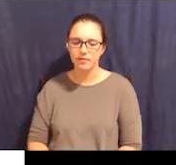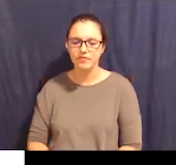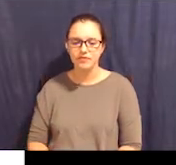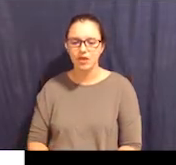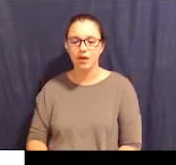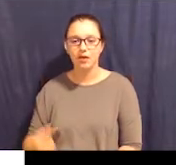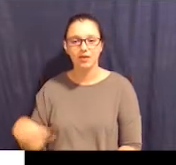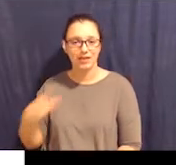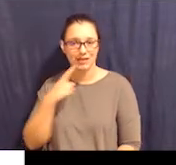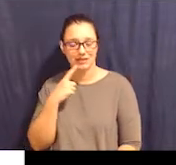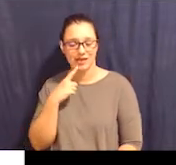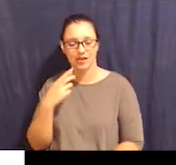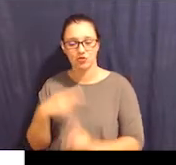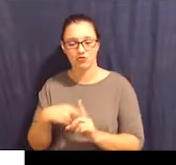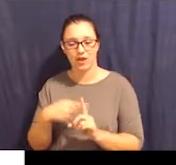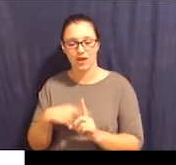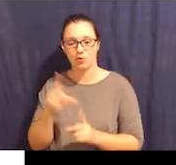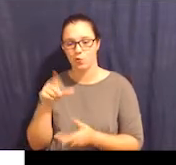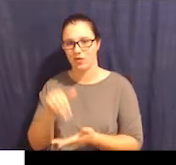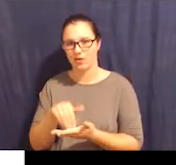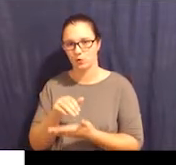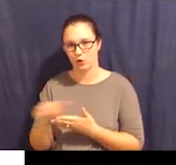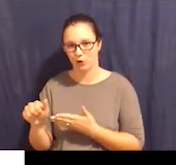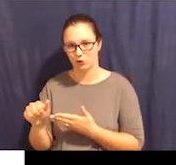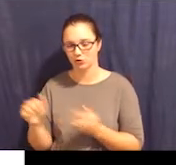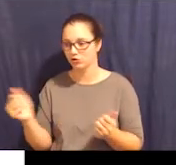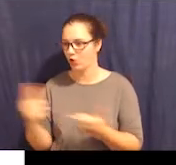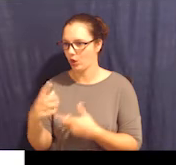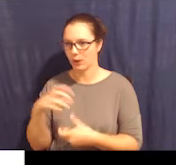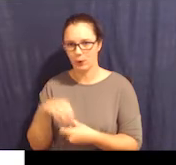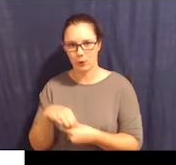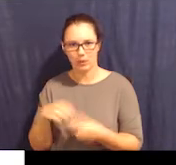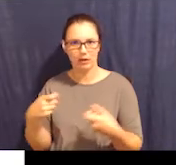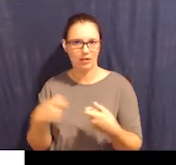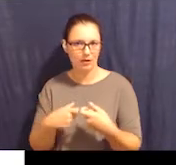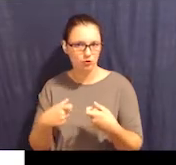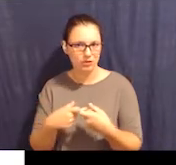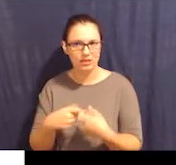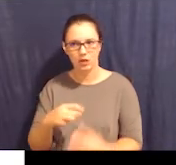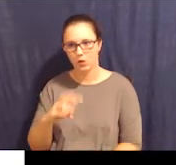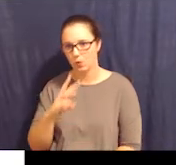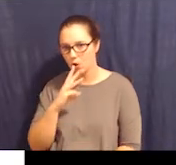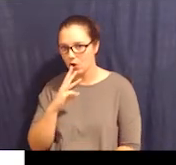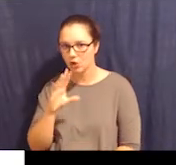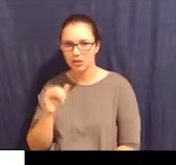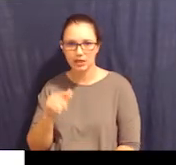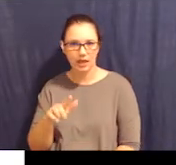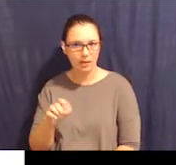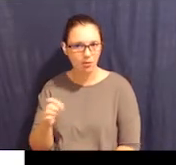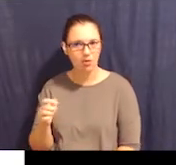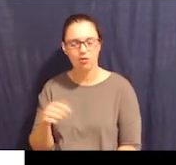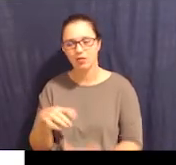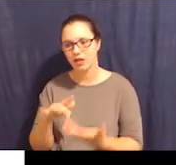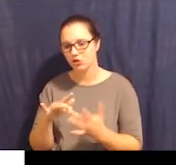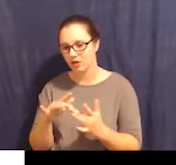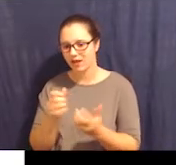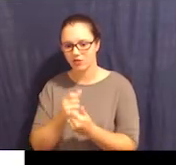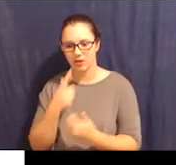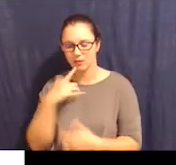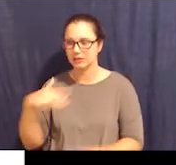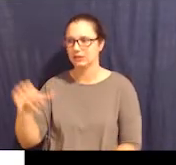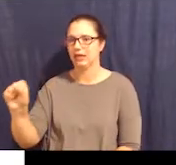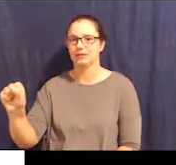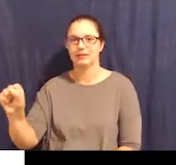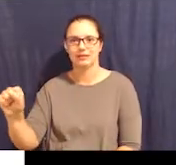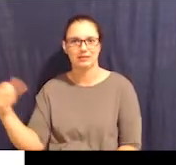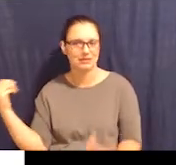And they said that the rent was a thousand and it was all included. Electricity, water, cable, internet. I'm